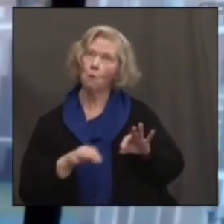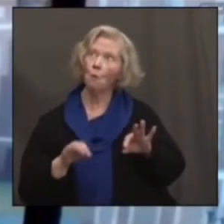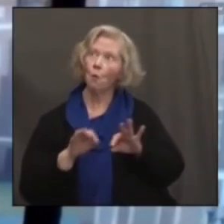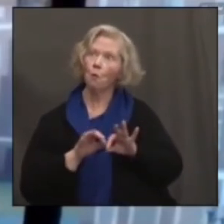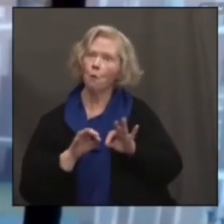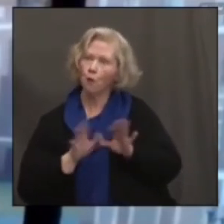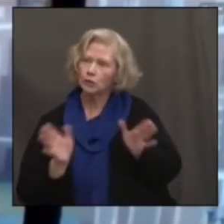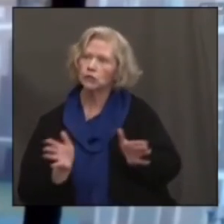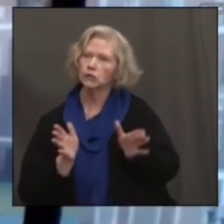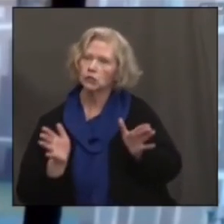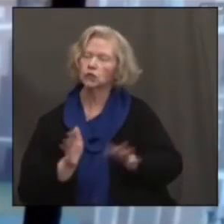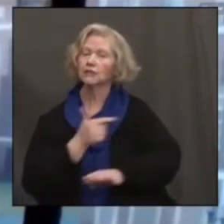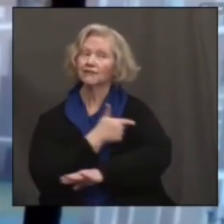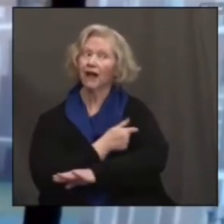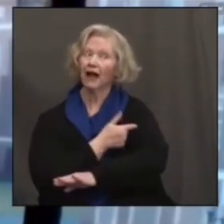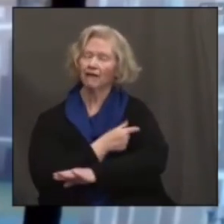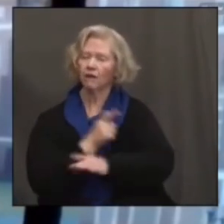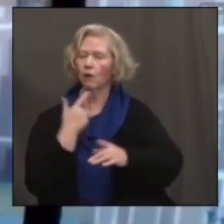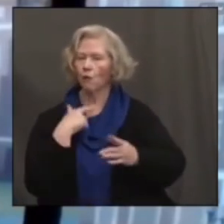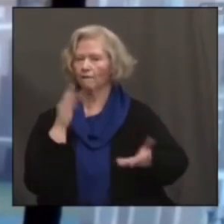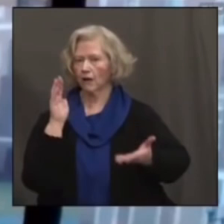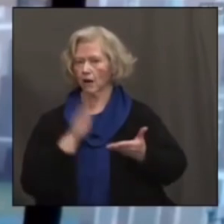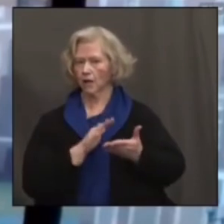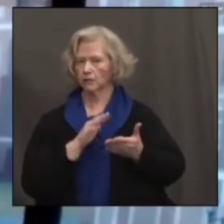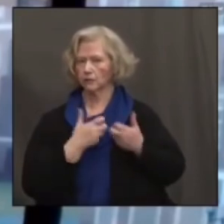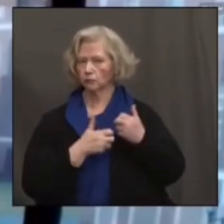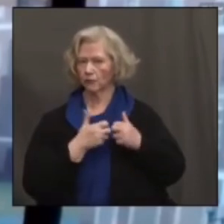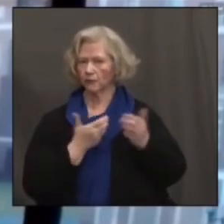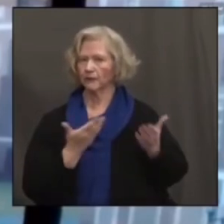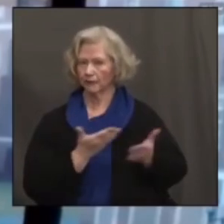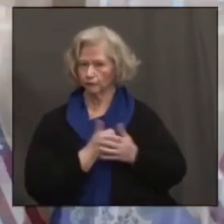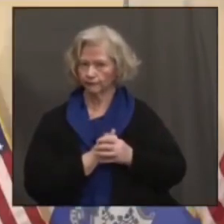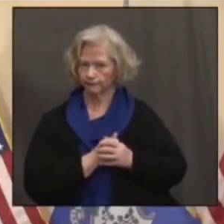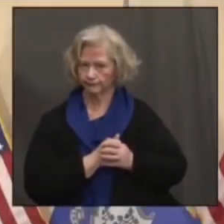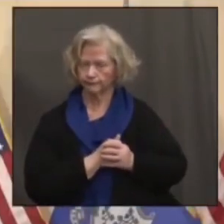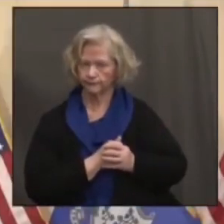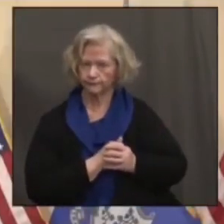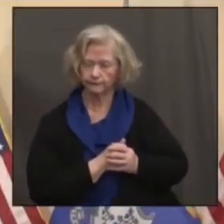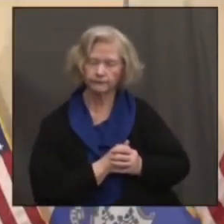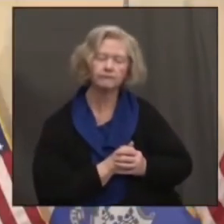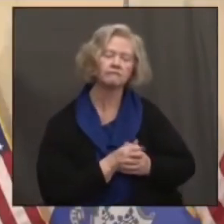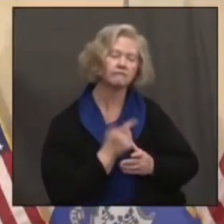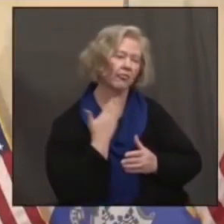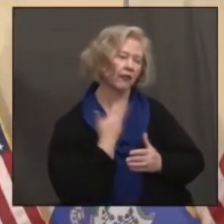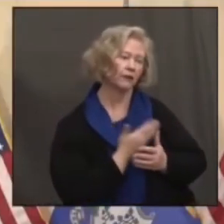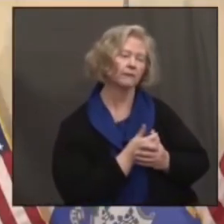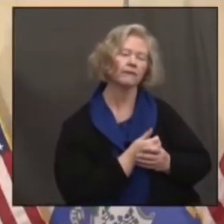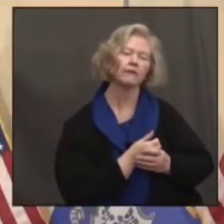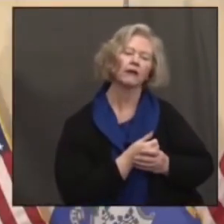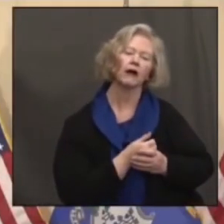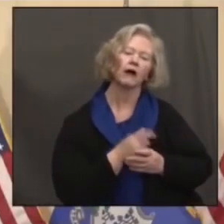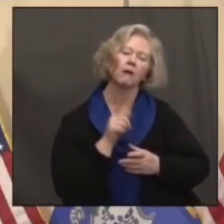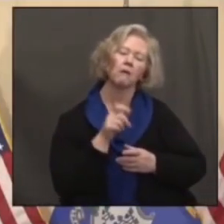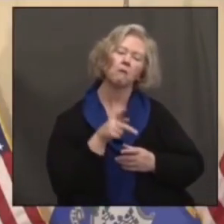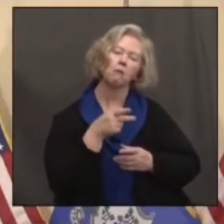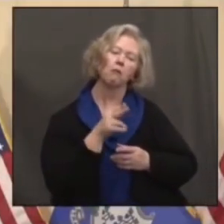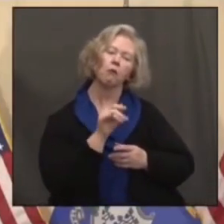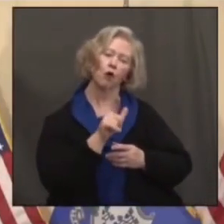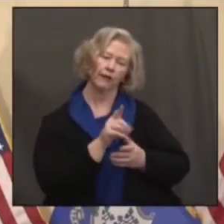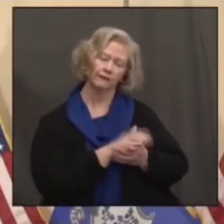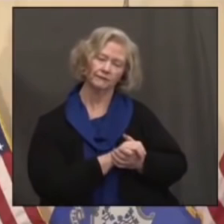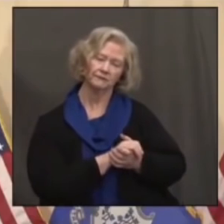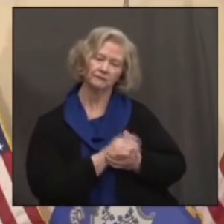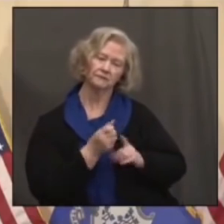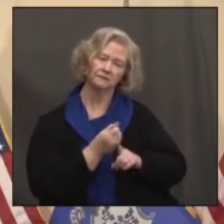to controlling that threat by the variant. Thank you. And Paul Mounds, off topic,